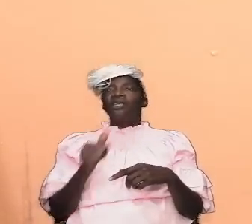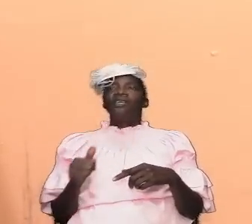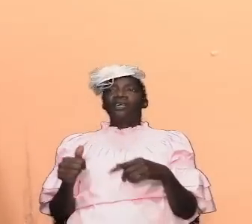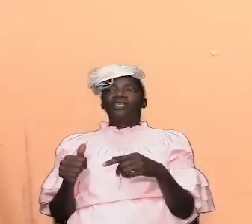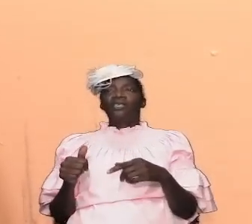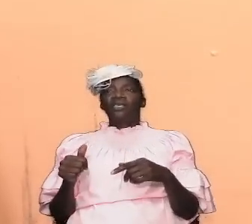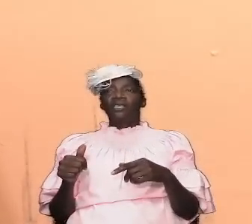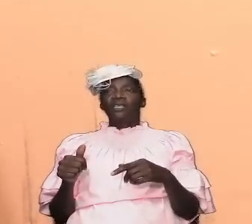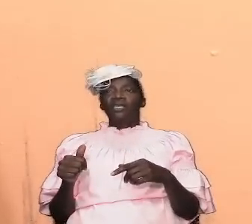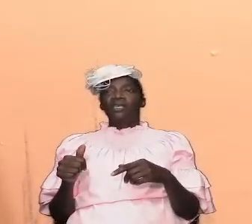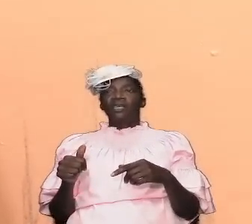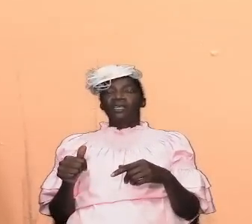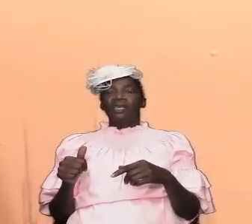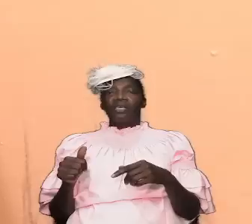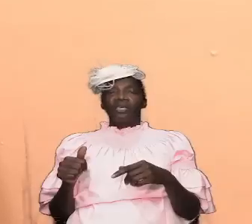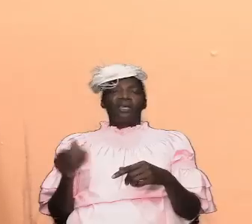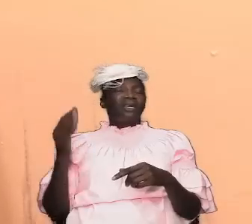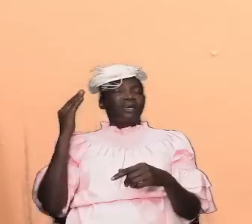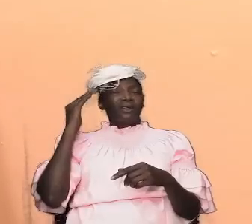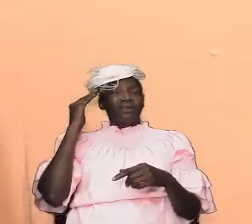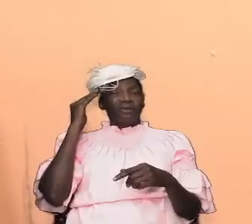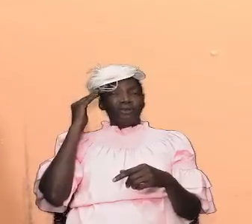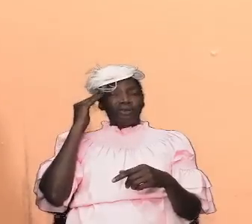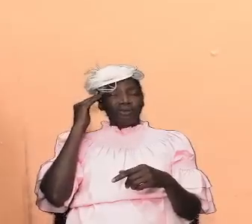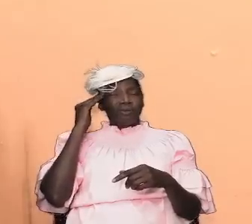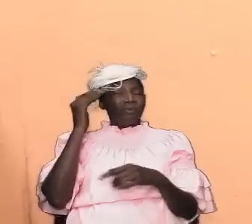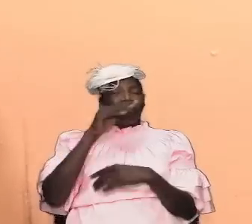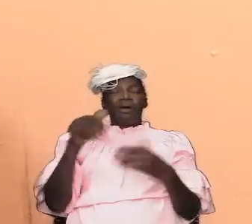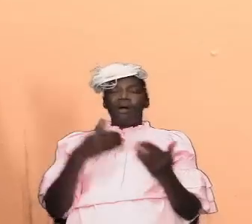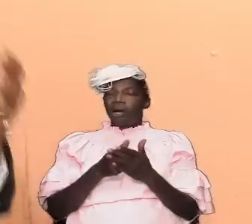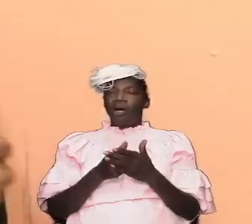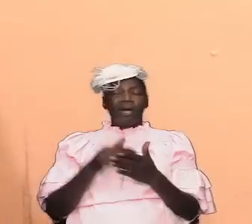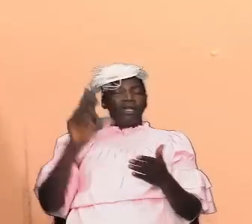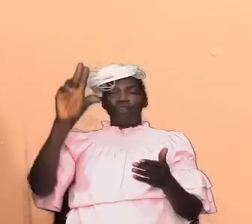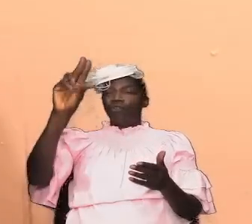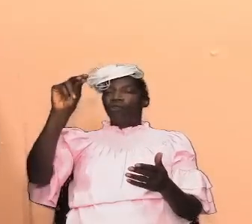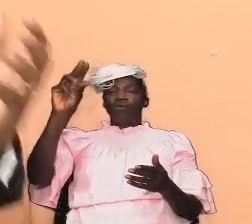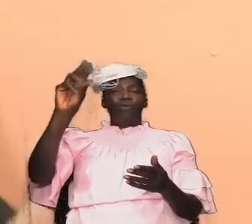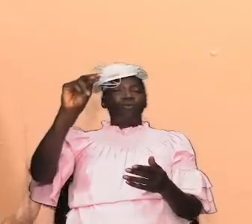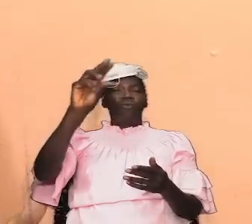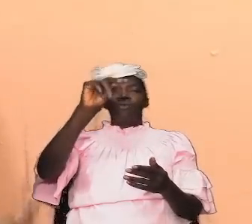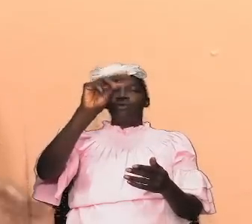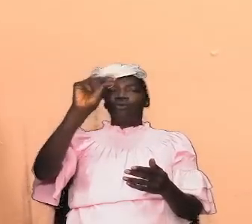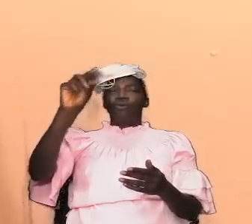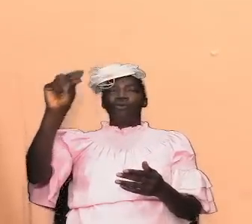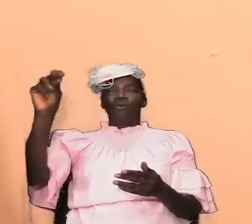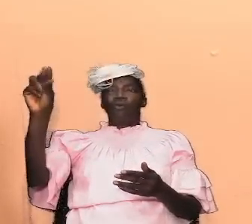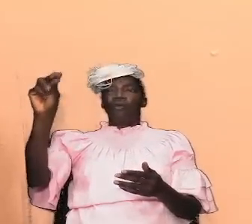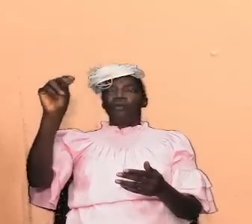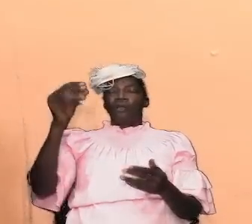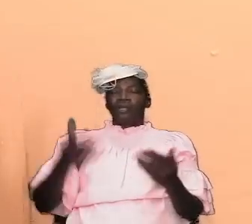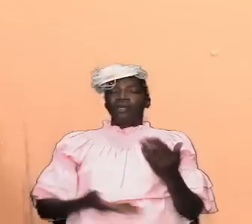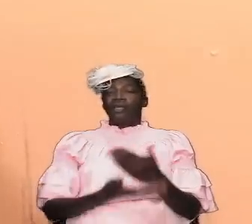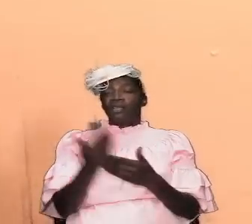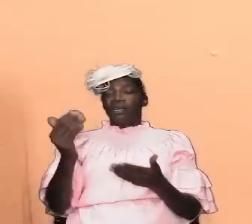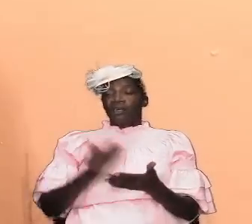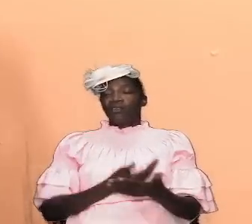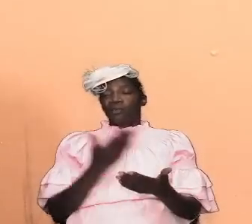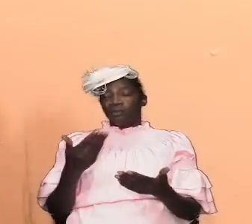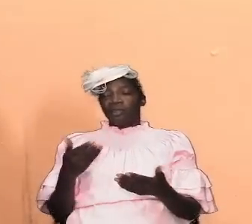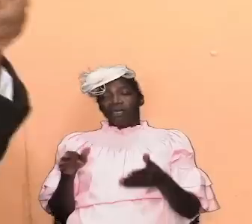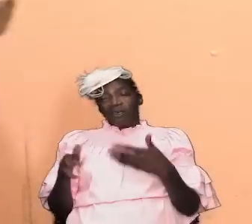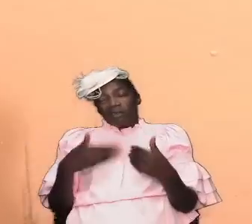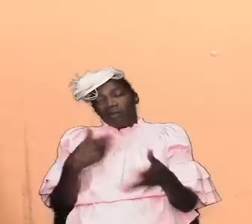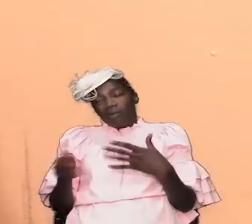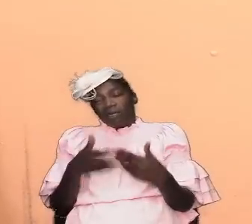to be a know-it-all right and we will never be dogmatic on everything because there are some things no matter how we try